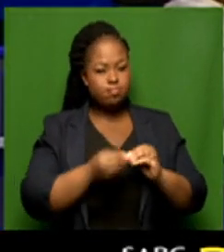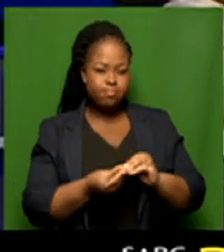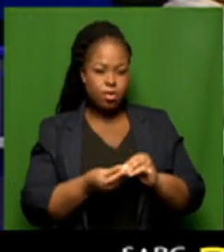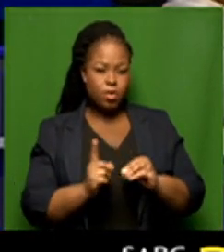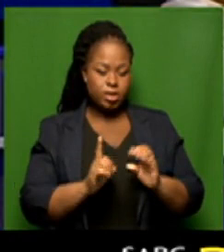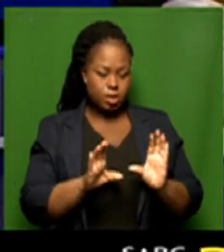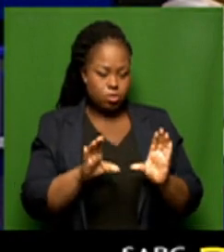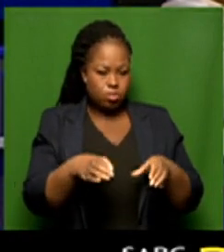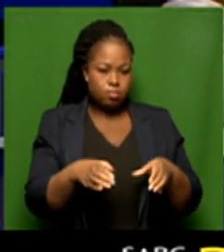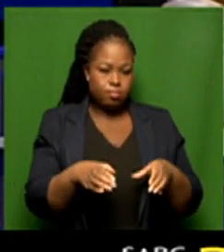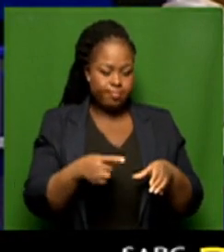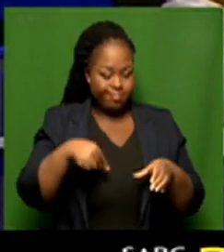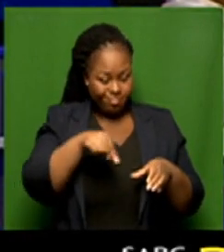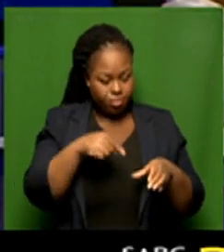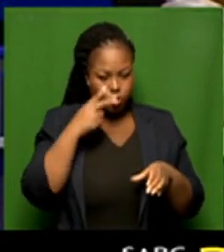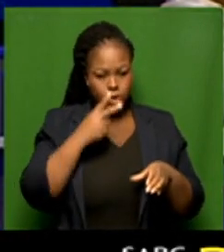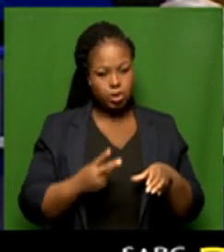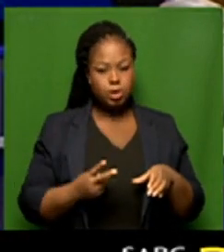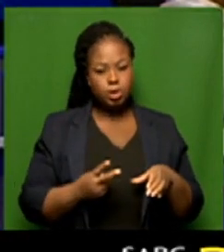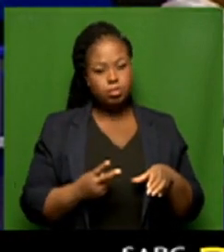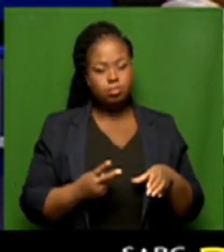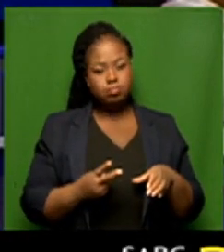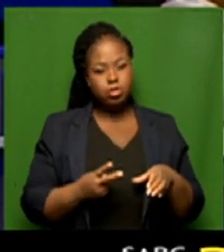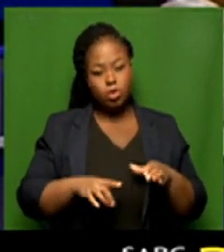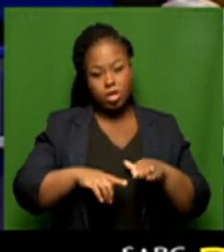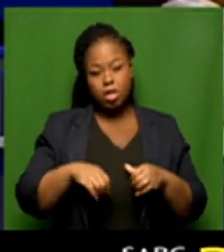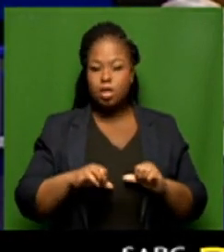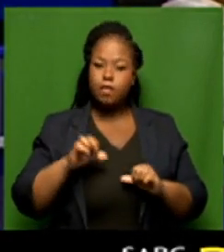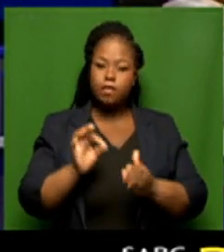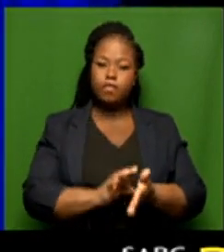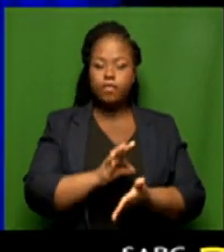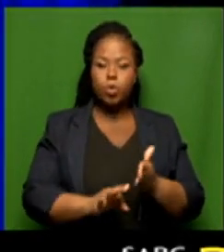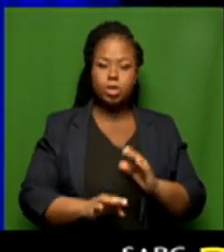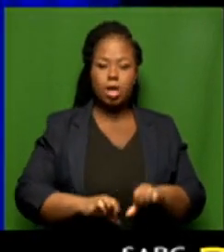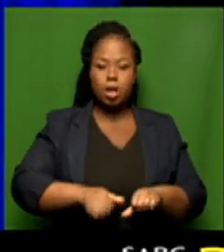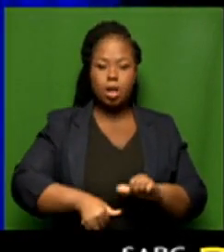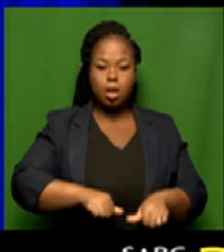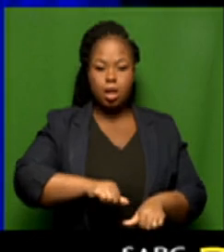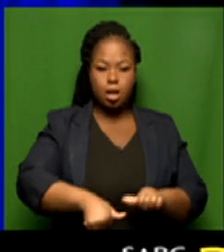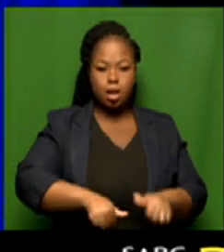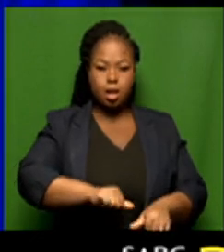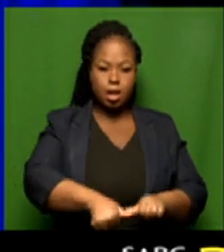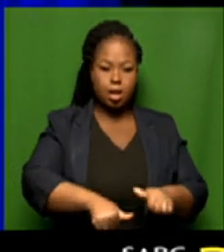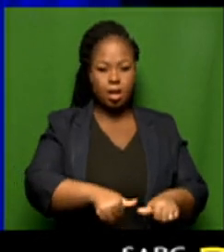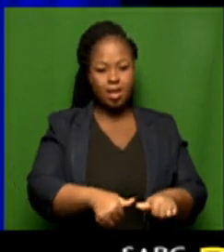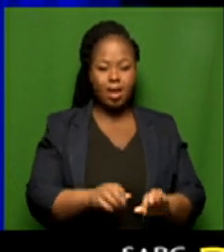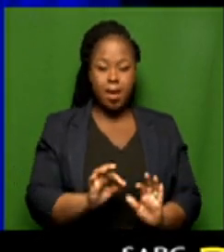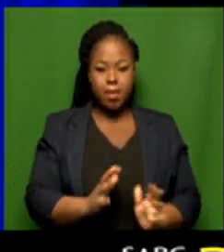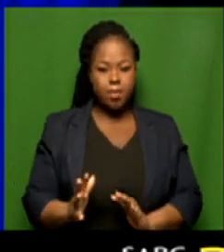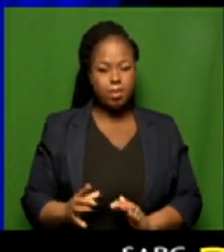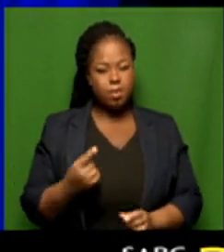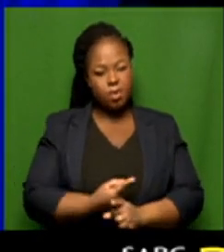of what these voting patterns are. And it turns out that about